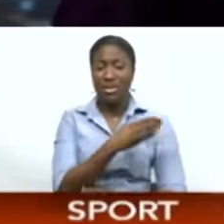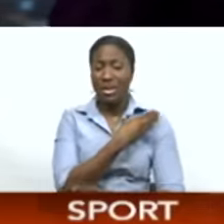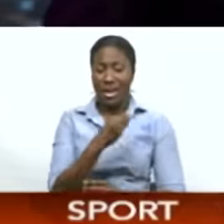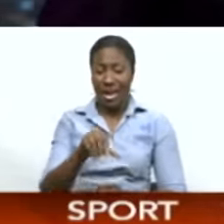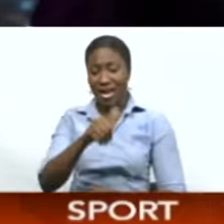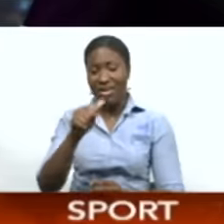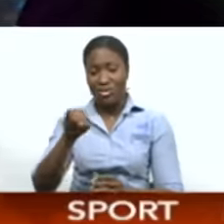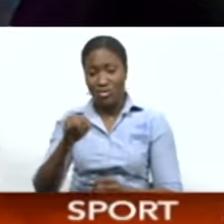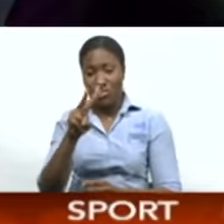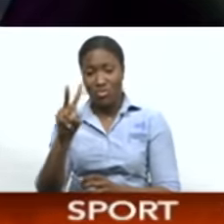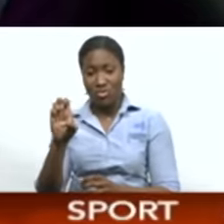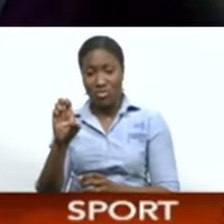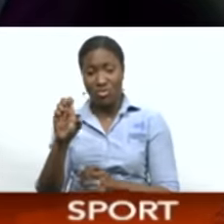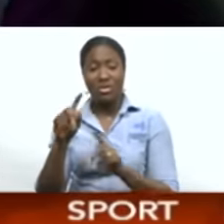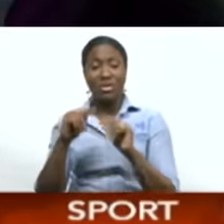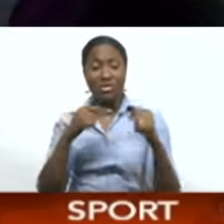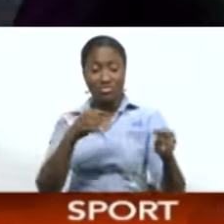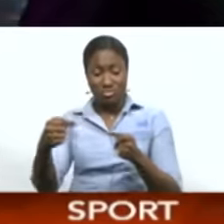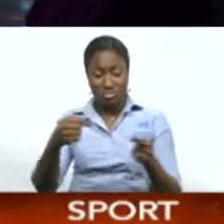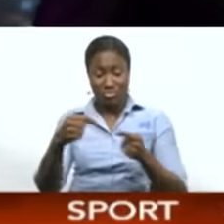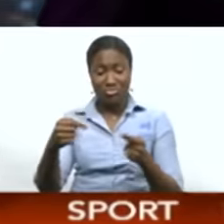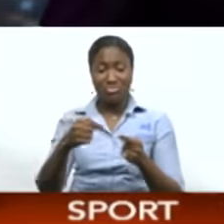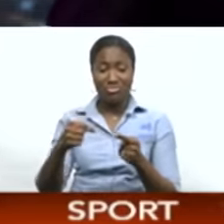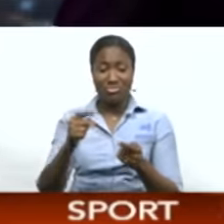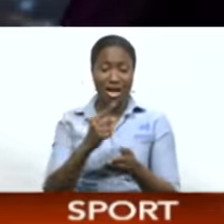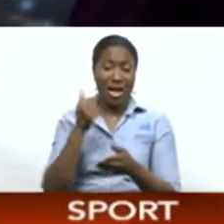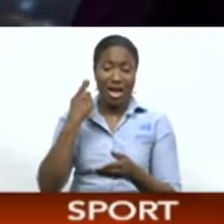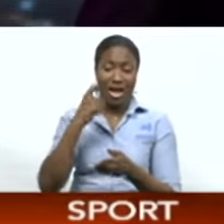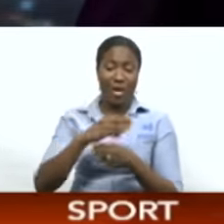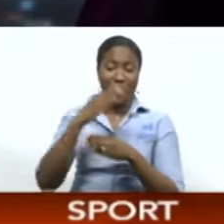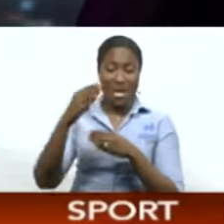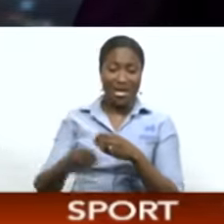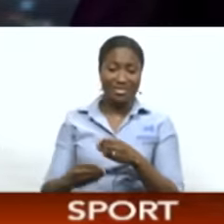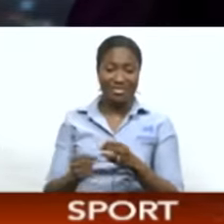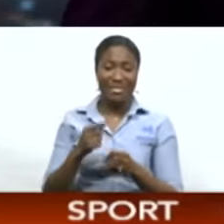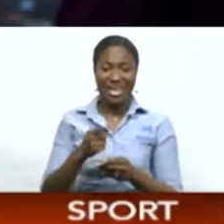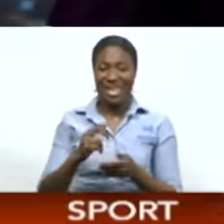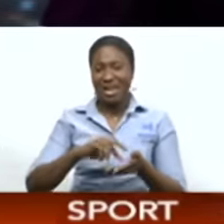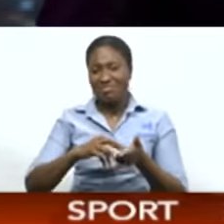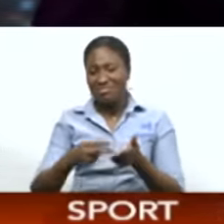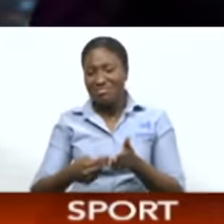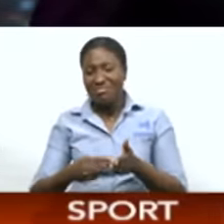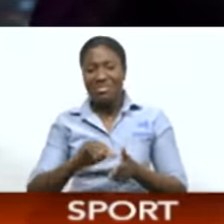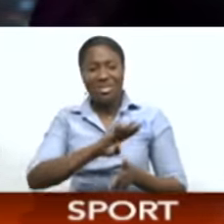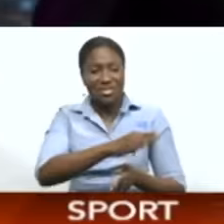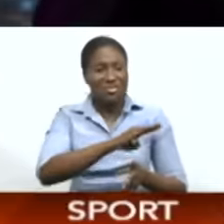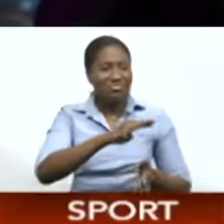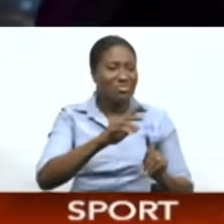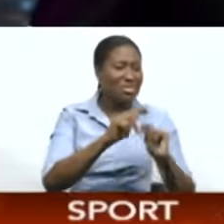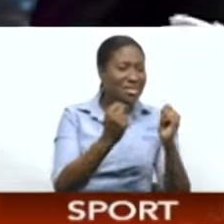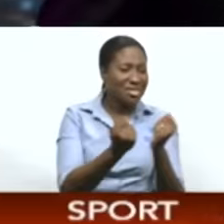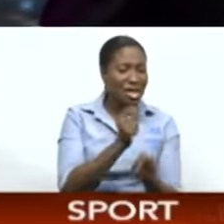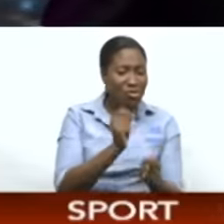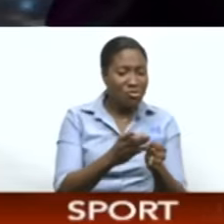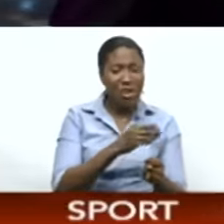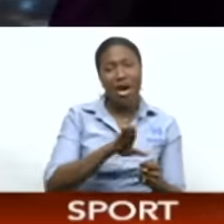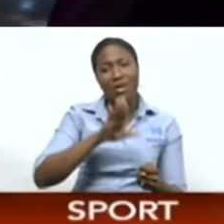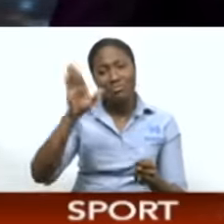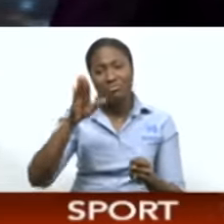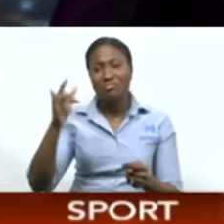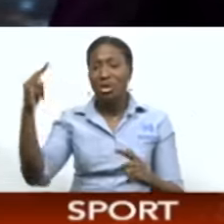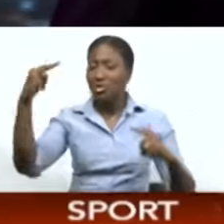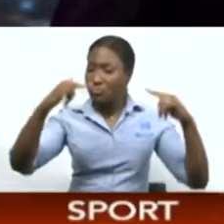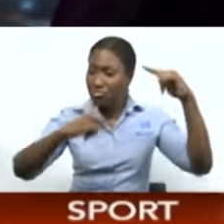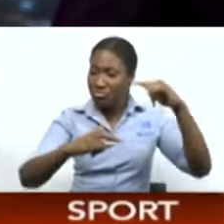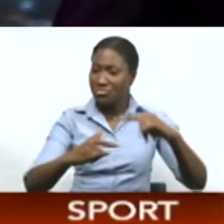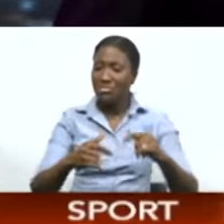top of the ninth Tobago Masters football tournament on the weekend. The competition, which invites FET match teams at home and abroad to challenge for the